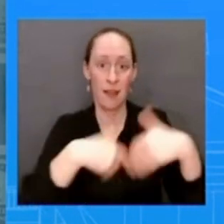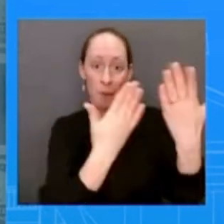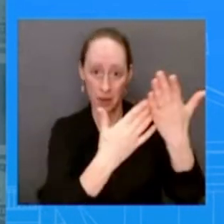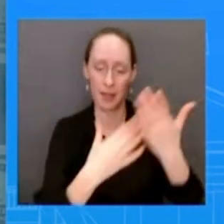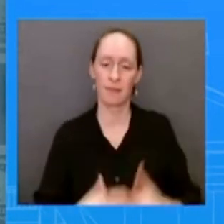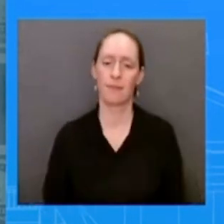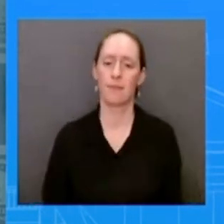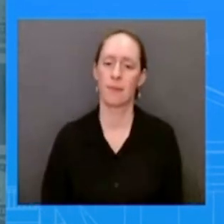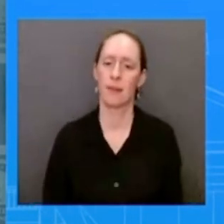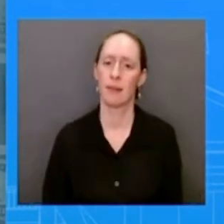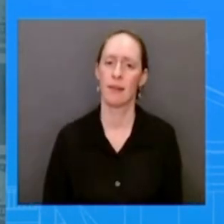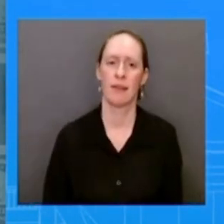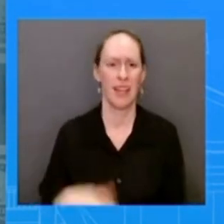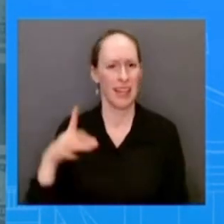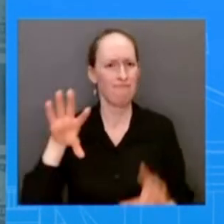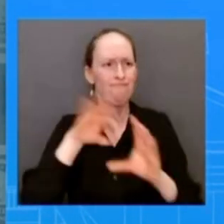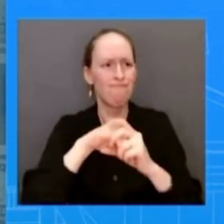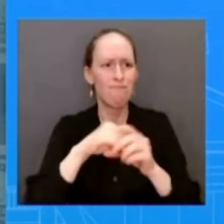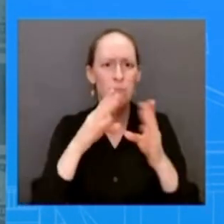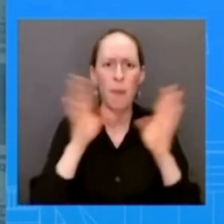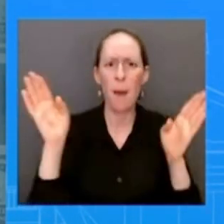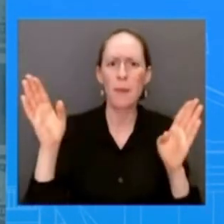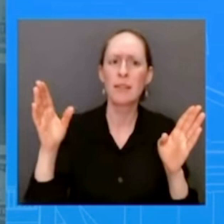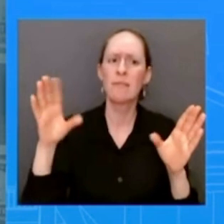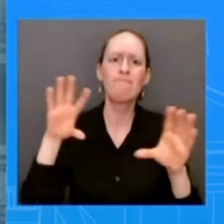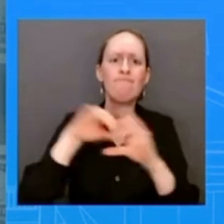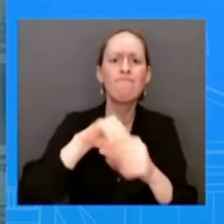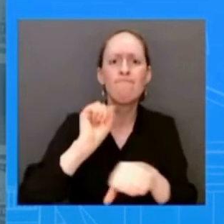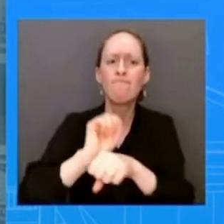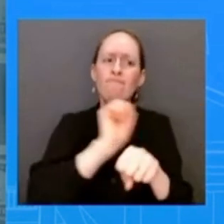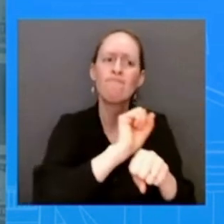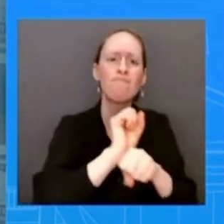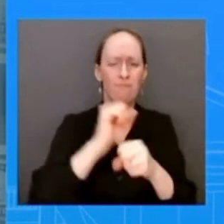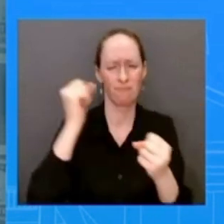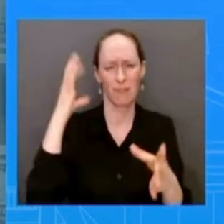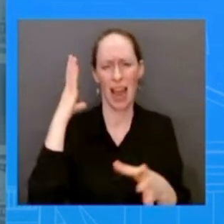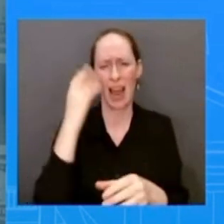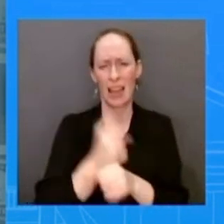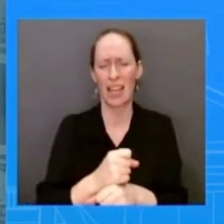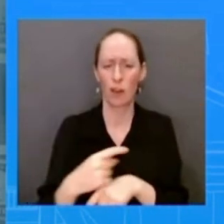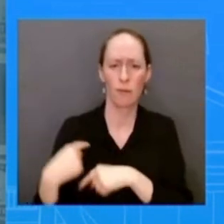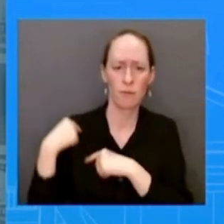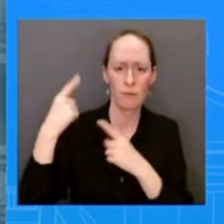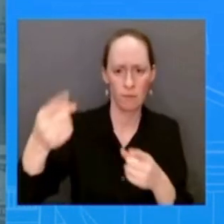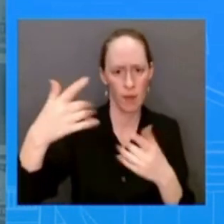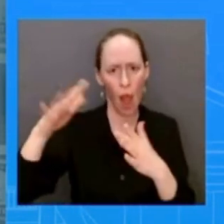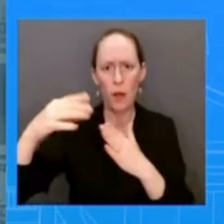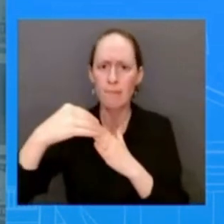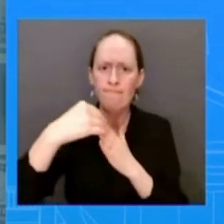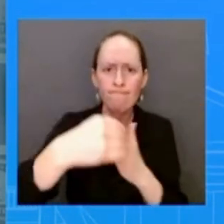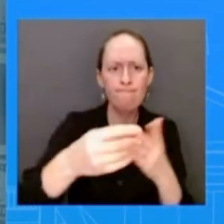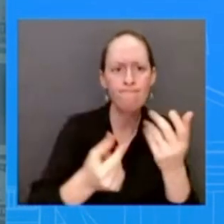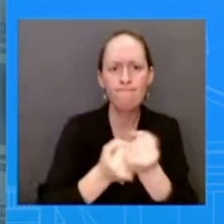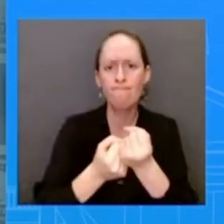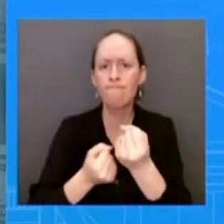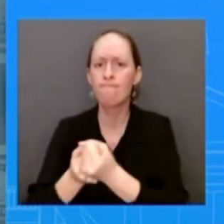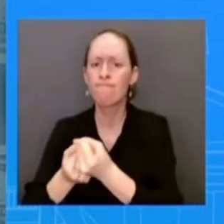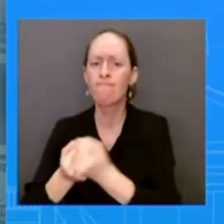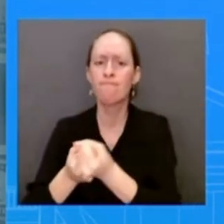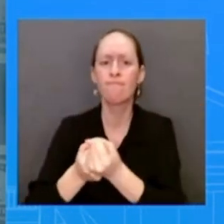and her years of work as one of the nations leading public advocates on behalf of american consumers and competition